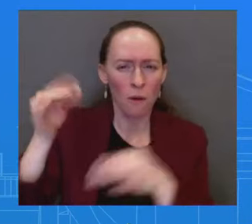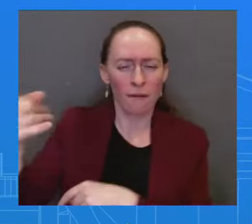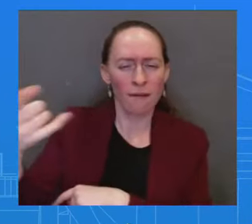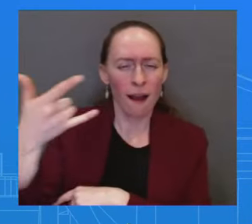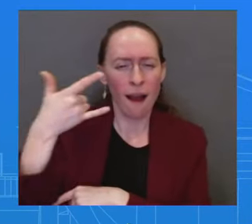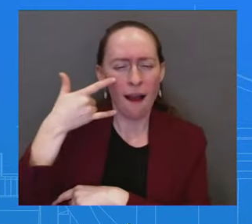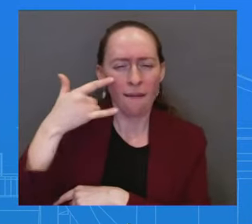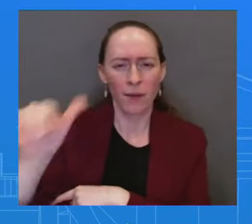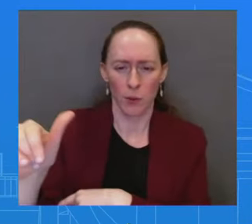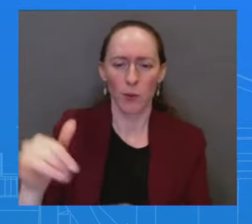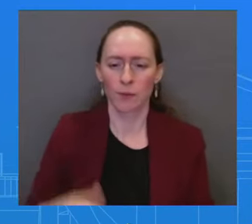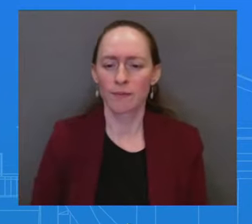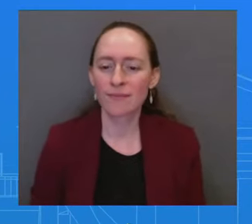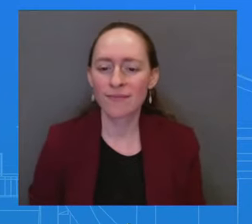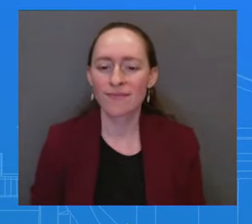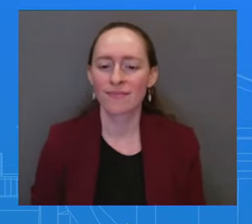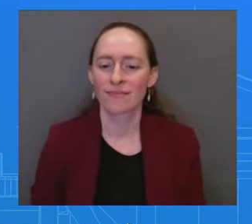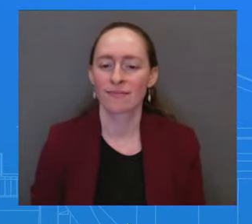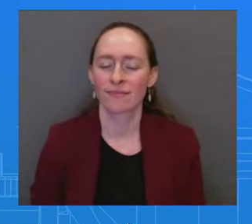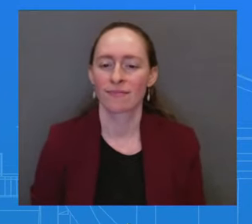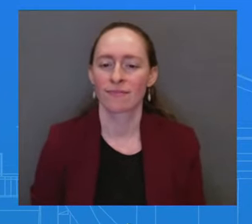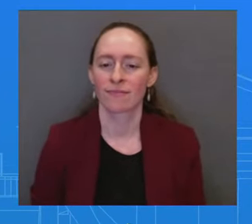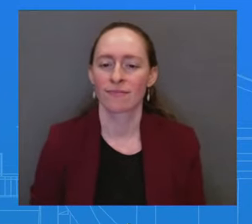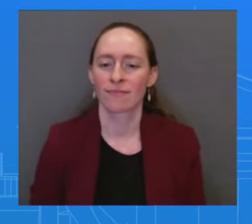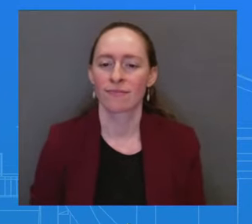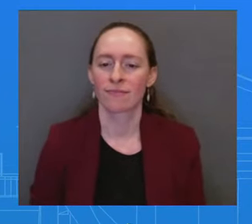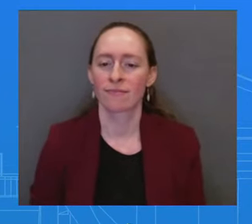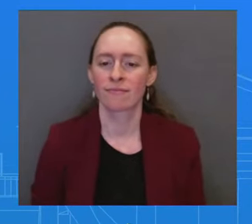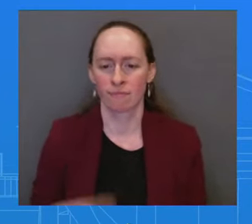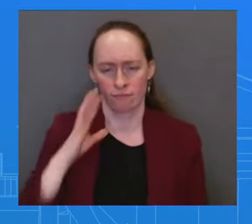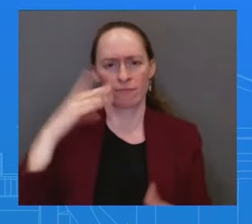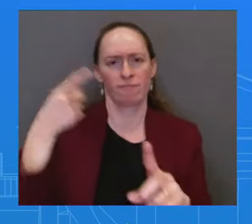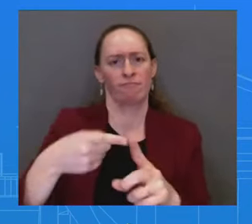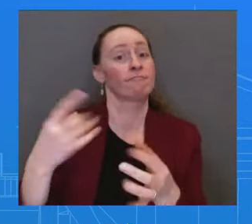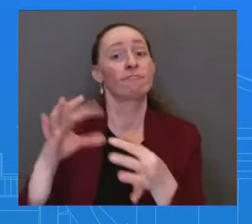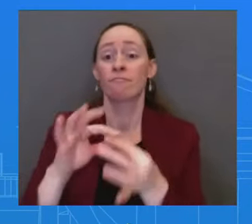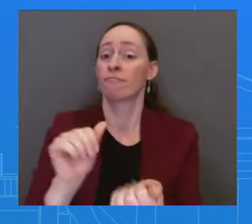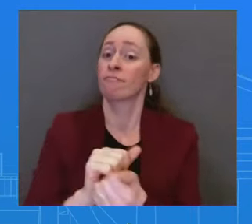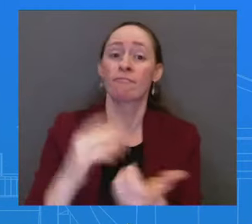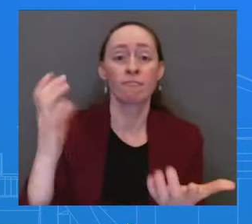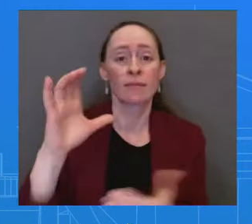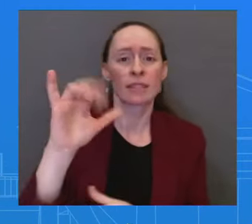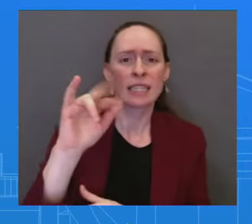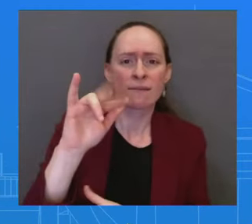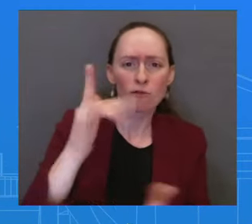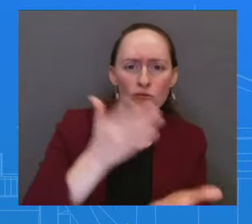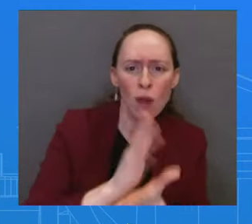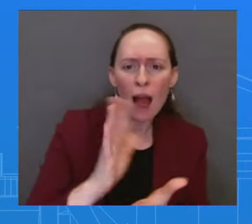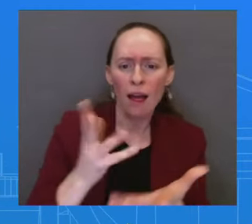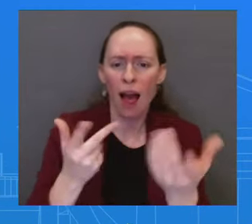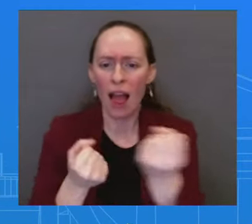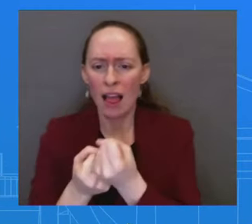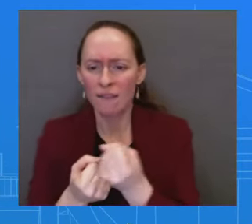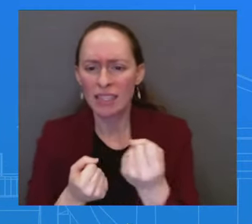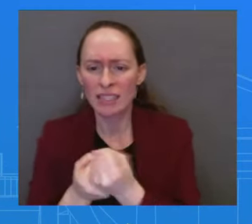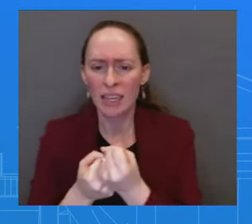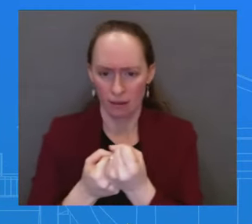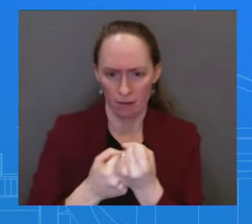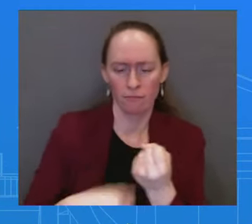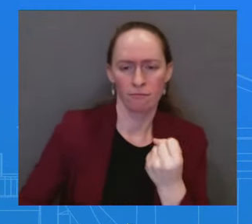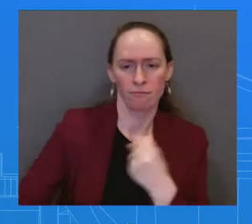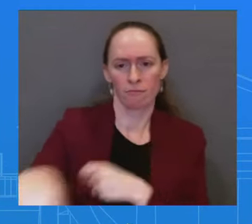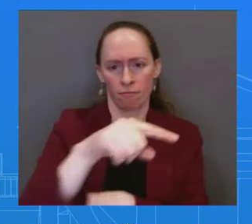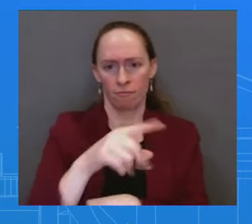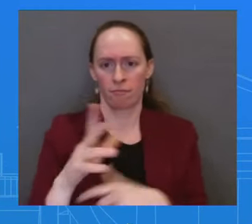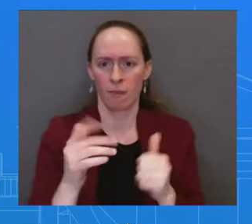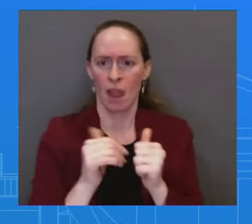that is seeking a court order to prevent the U.S. from providing any more aid to Israel. Aside from what